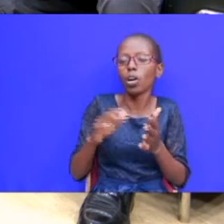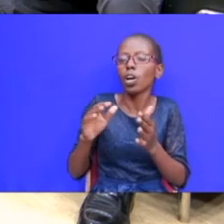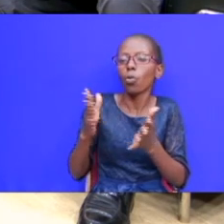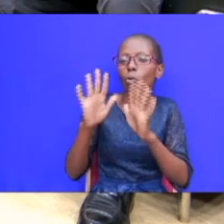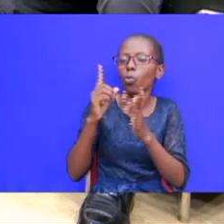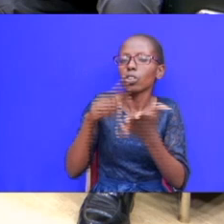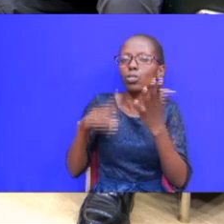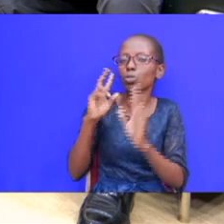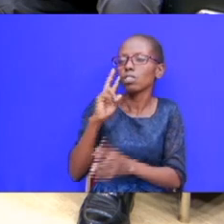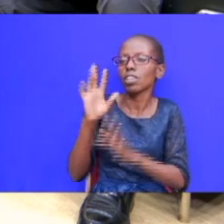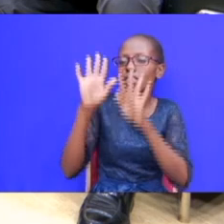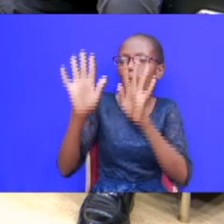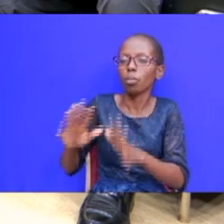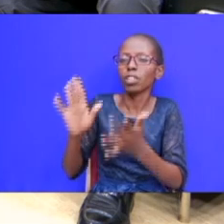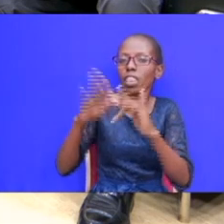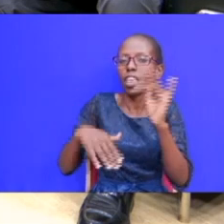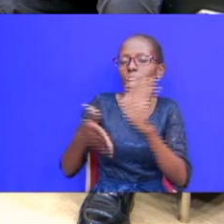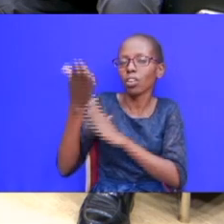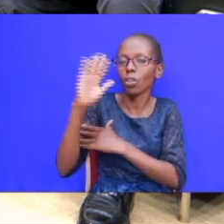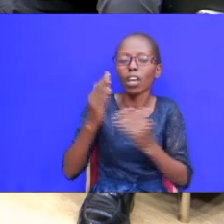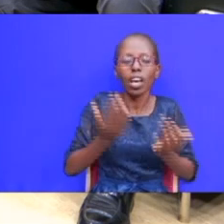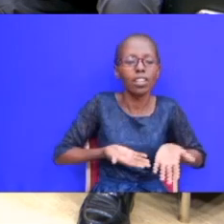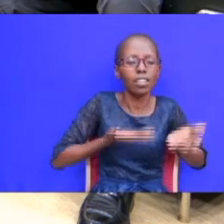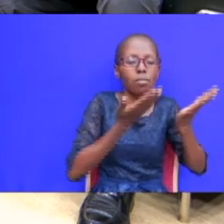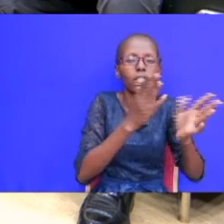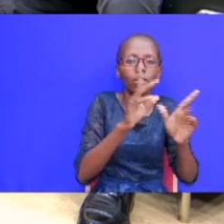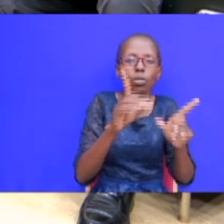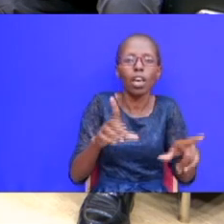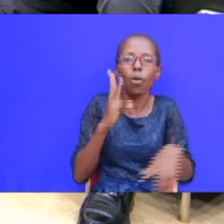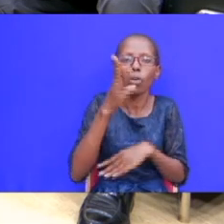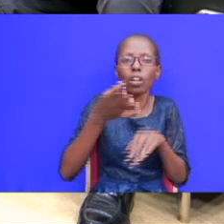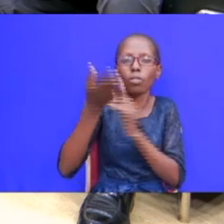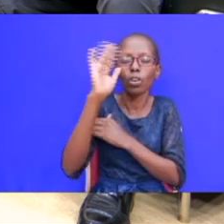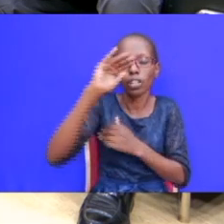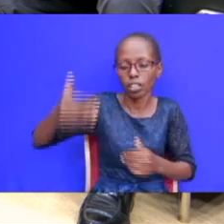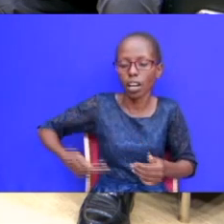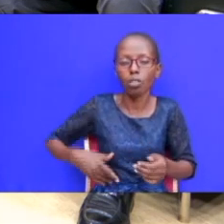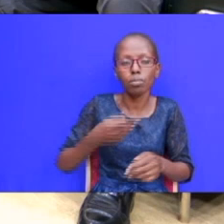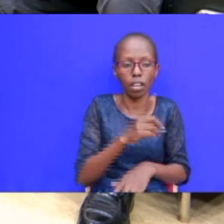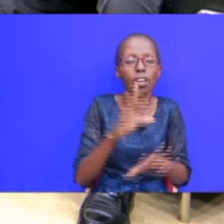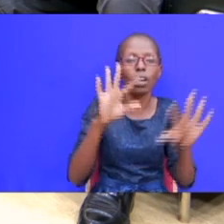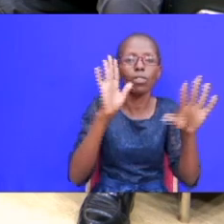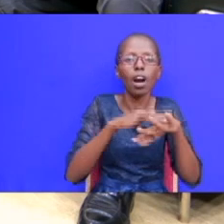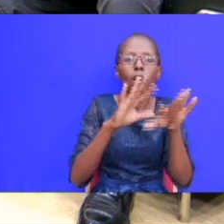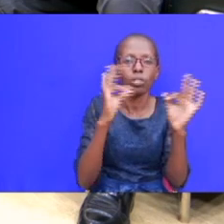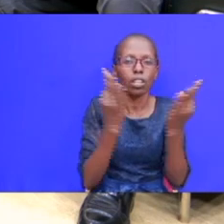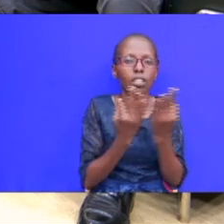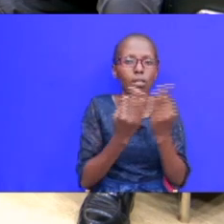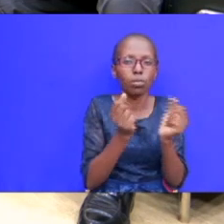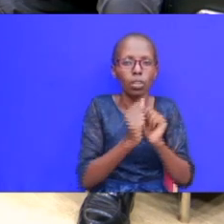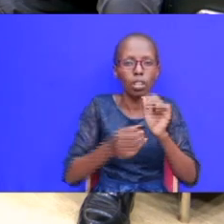more than god and so it is just by submitting to the will of god jacob is a good example together with the family they had to submit